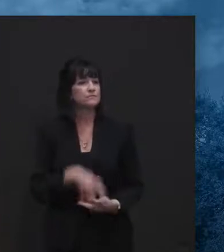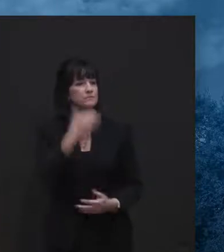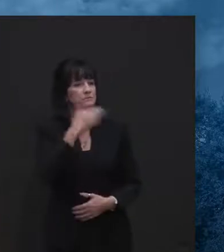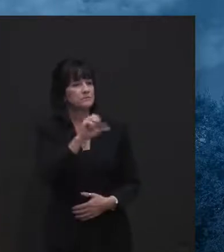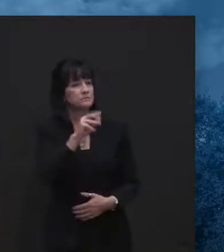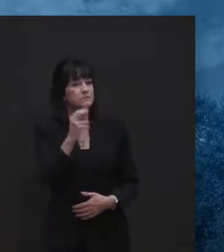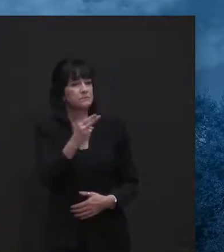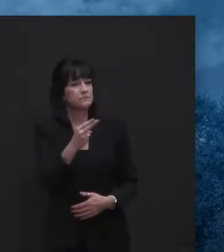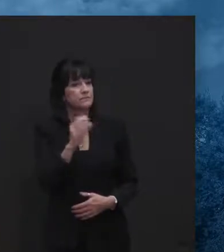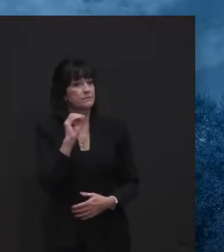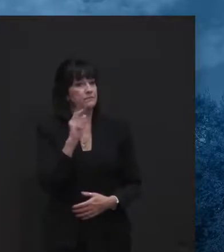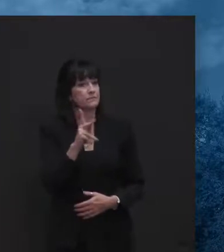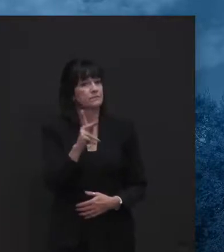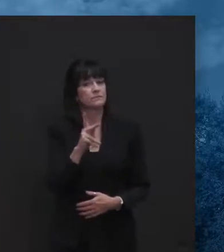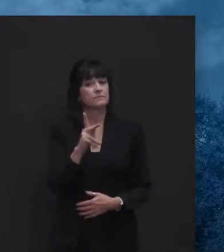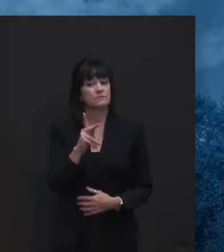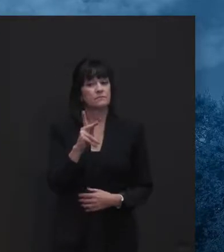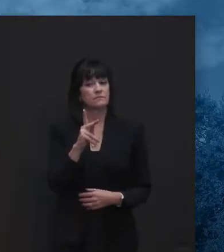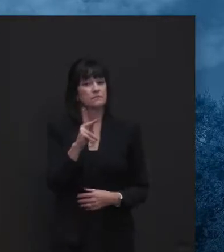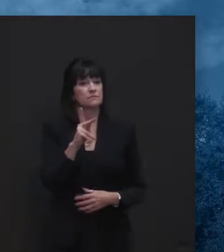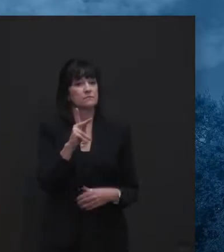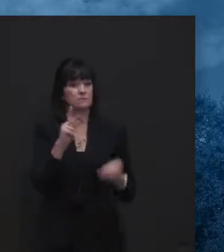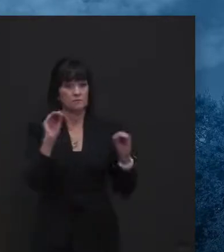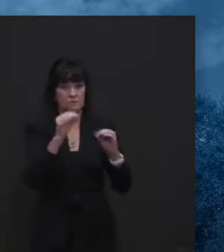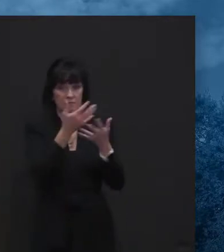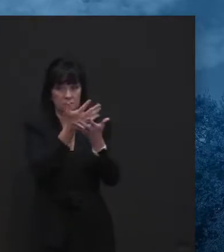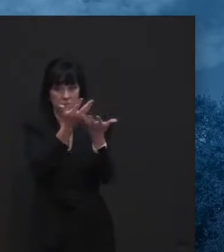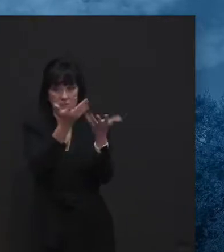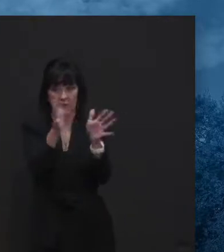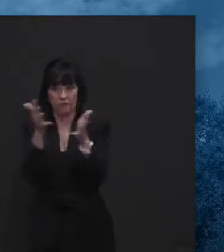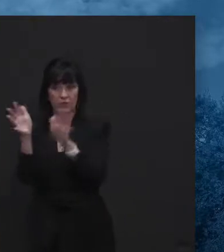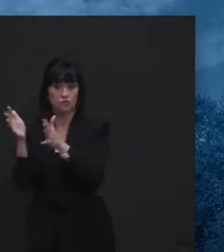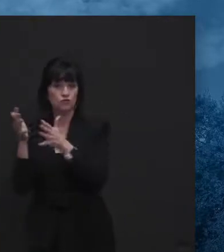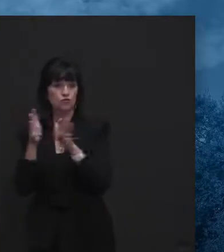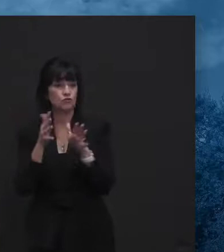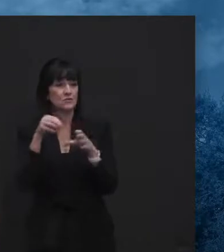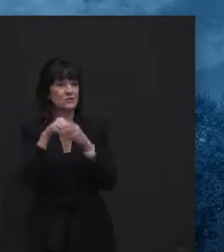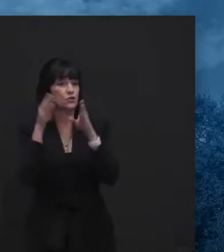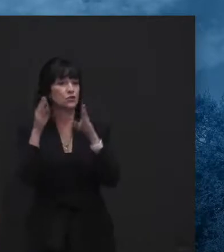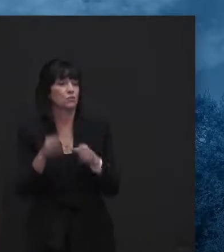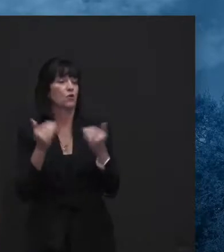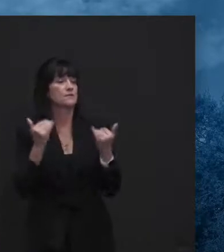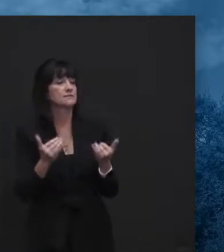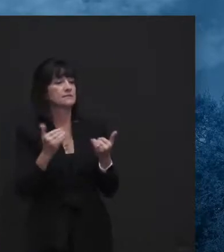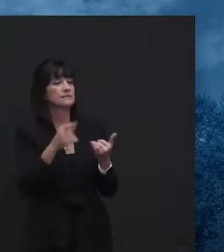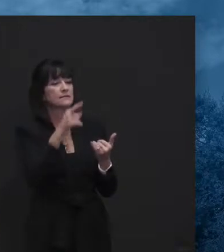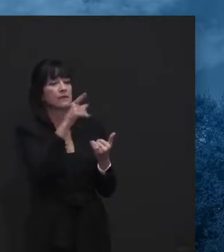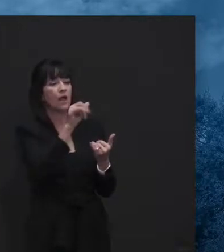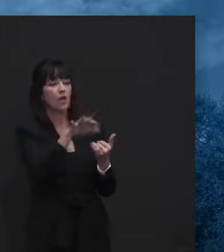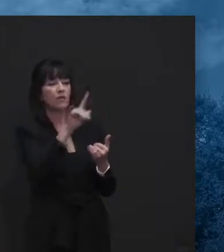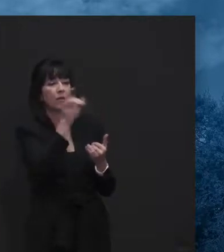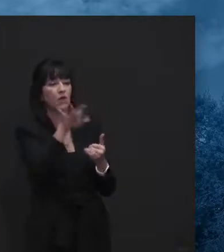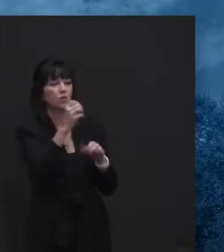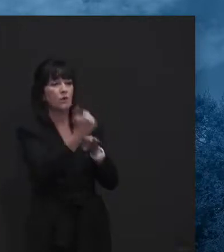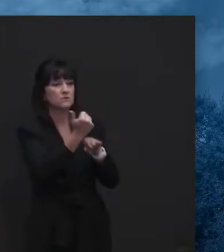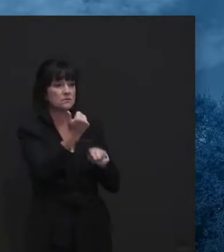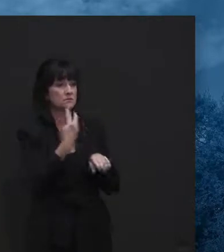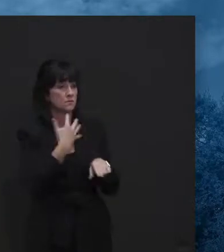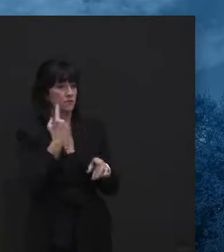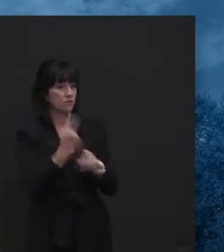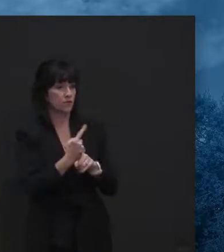All right. Seeing nobody else here in person, we have some pre, uh, submitted questions.